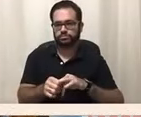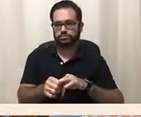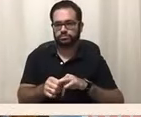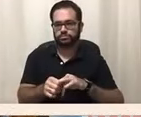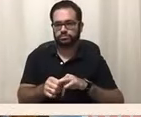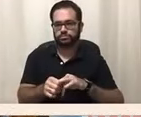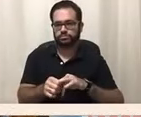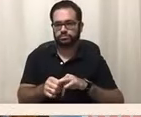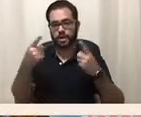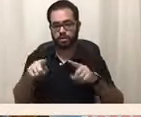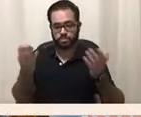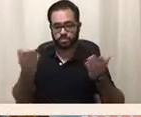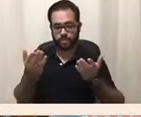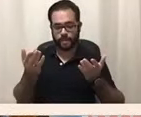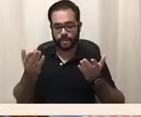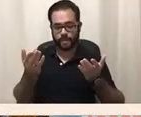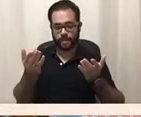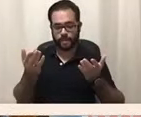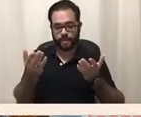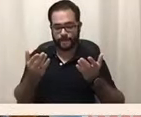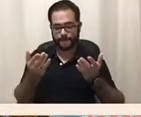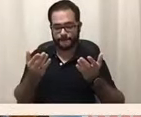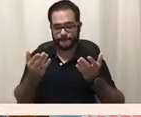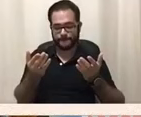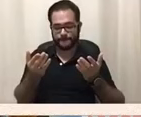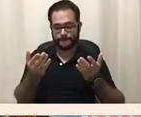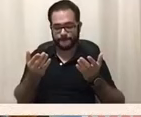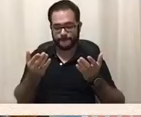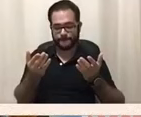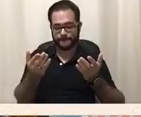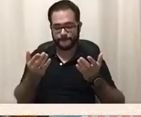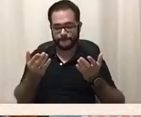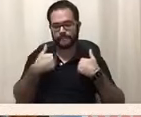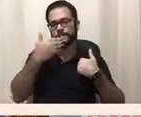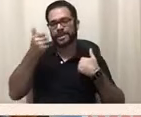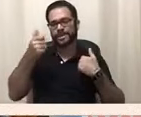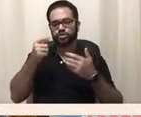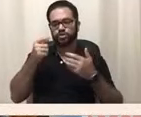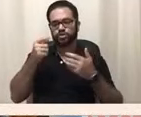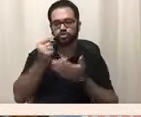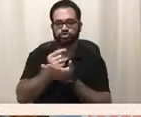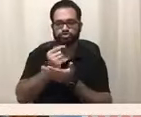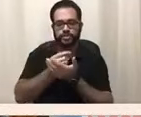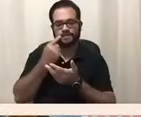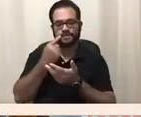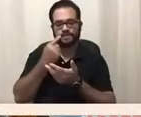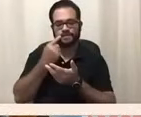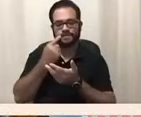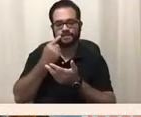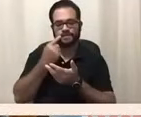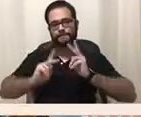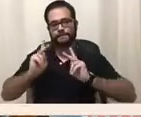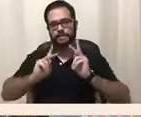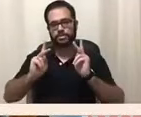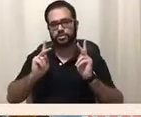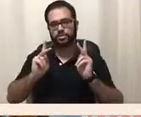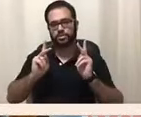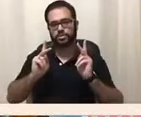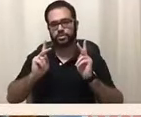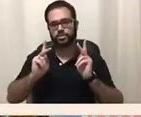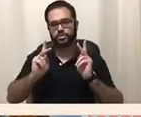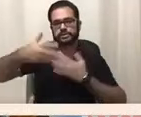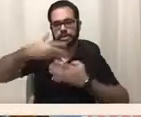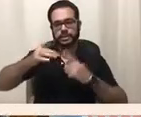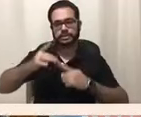for people with disabilities in society, especially for youth in schools, increased attention to